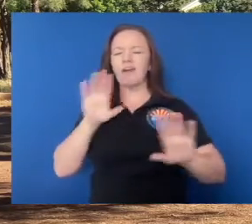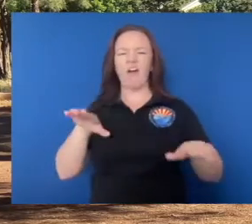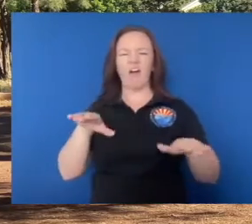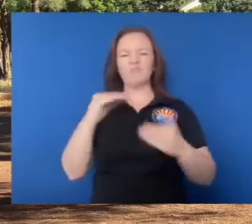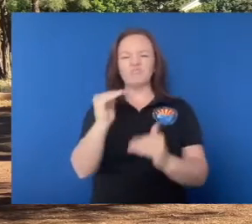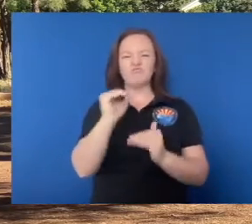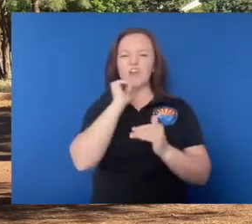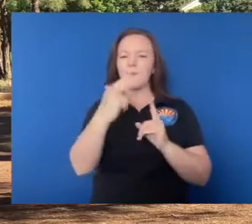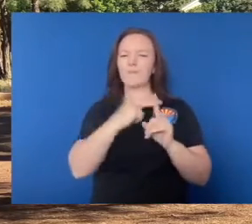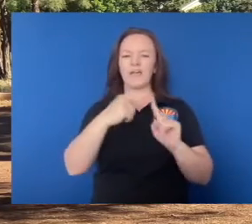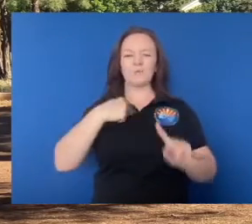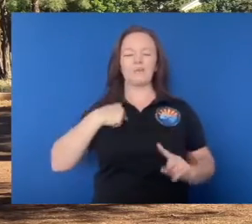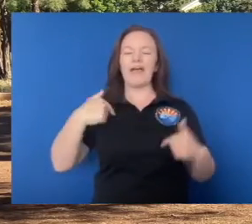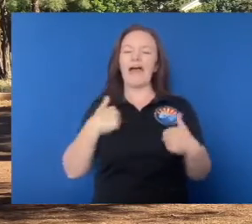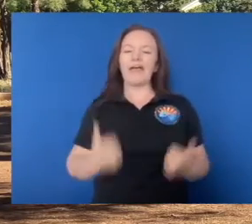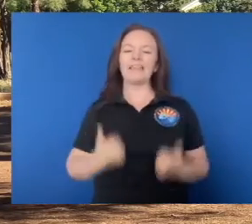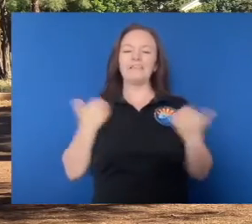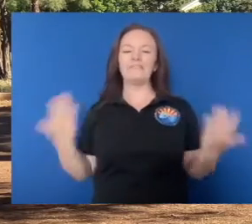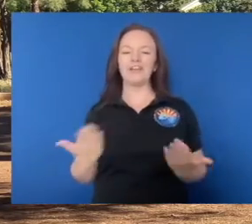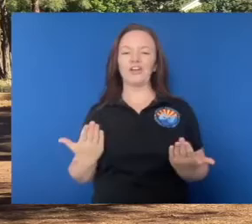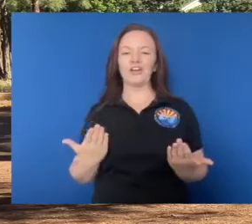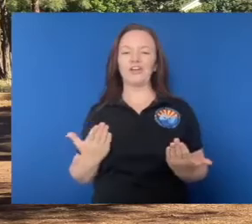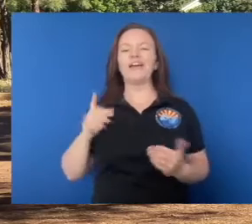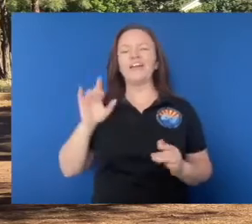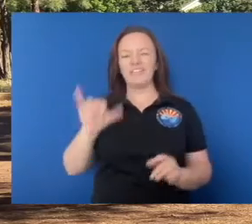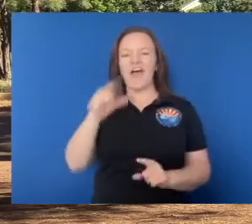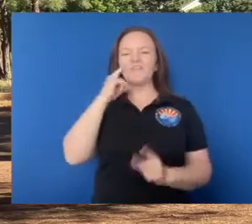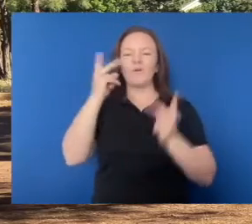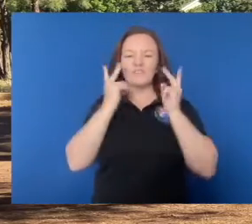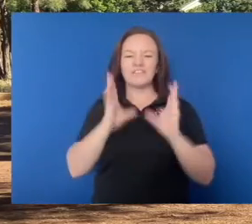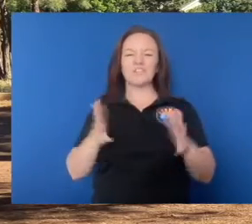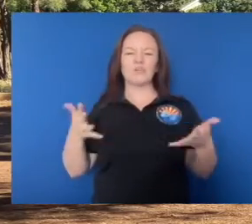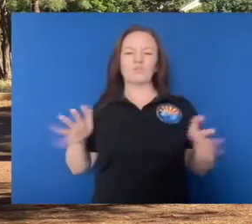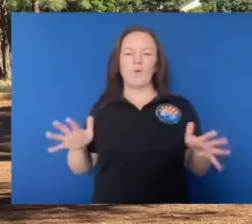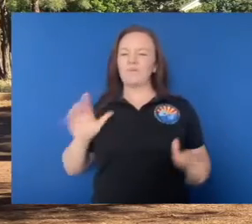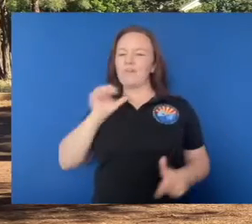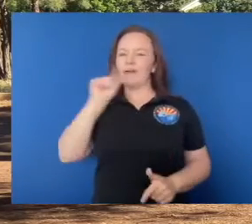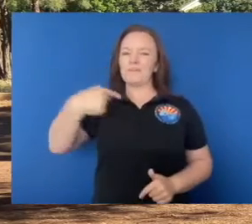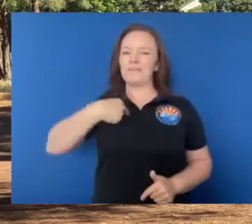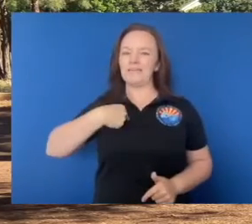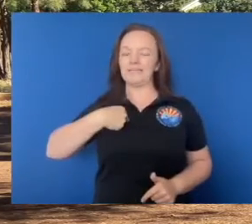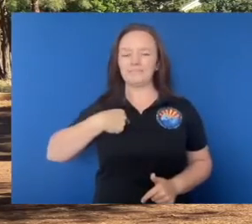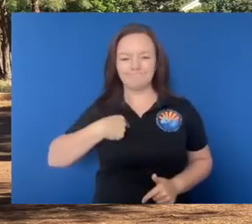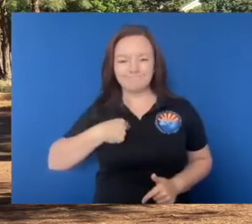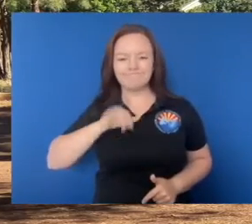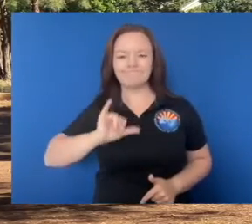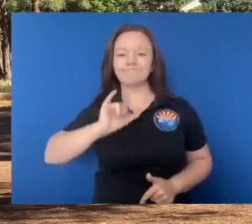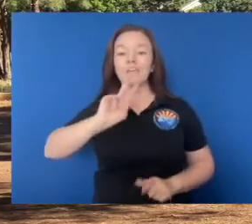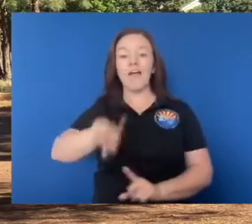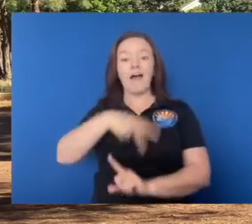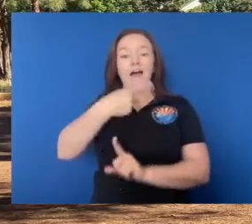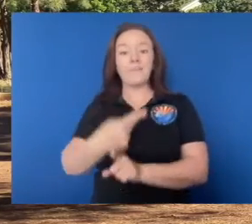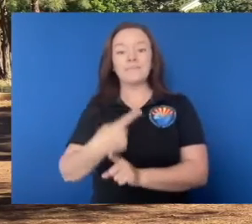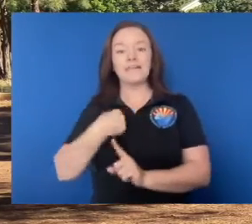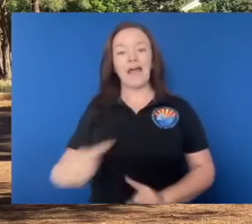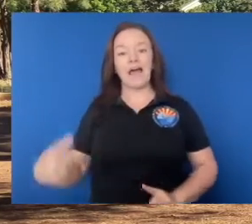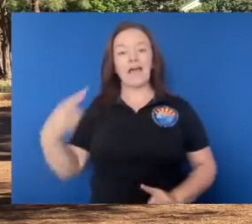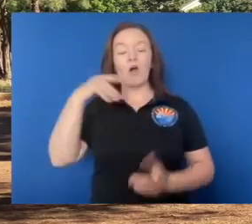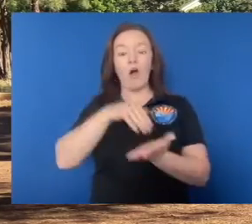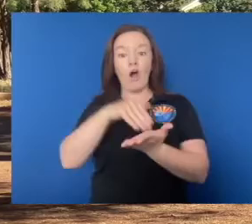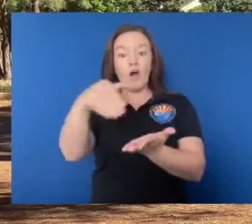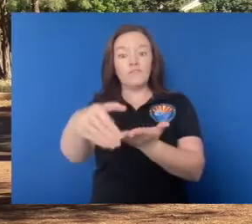restrictions don't apply to me. I live here. That's for those people coming up to visit. And then vice versa. I hear